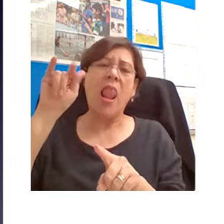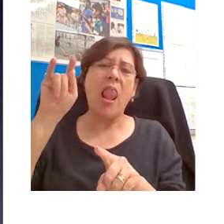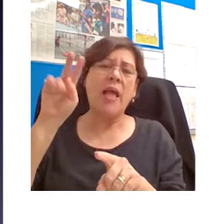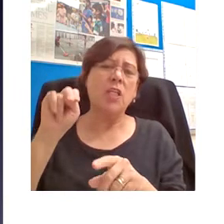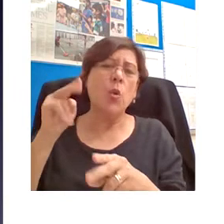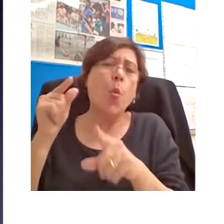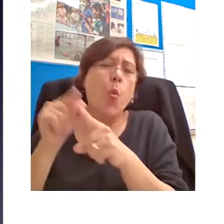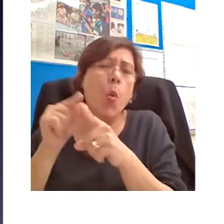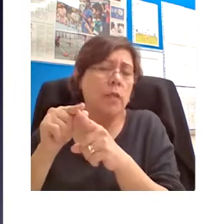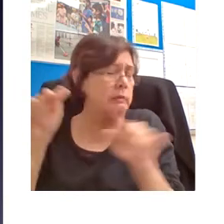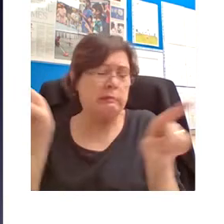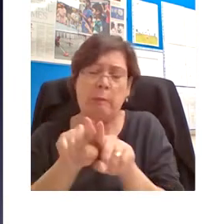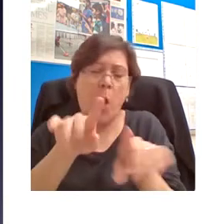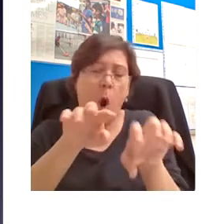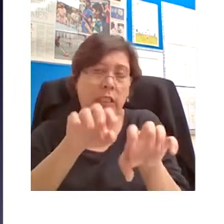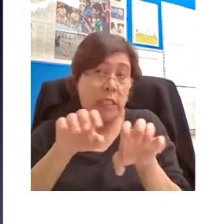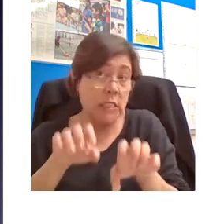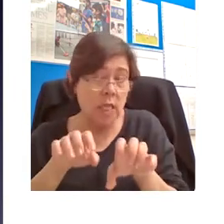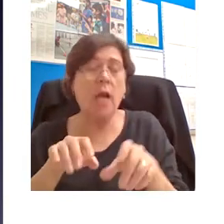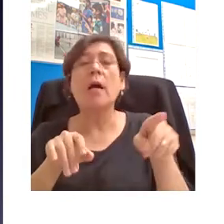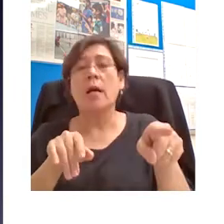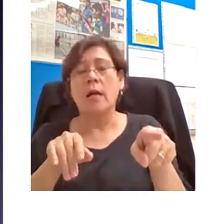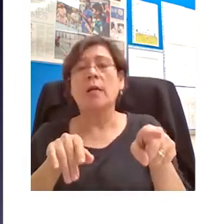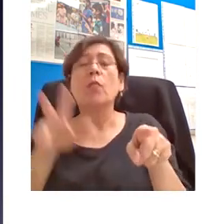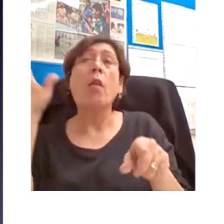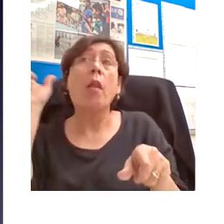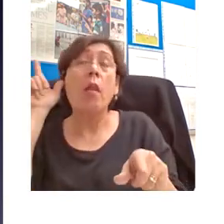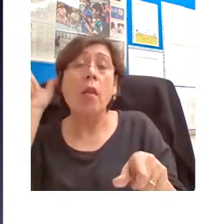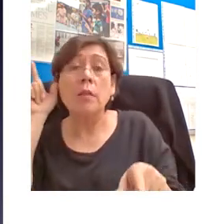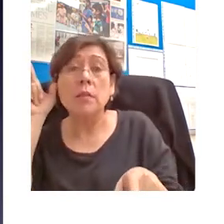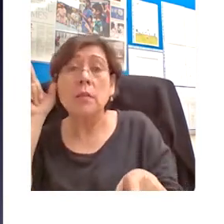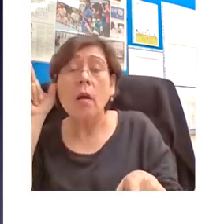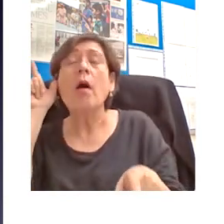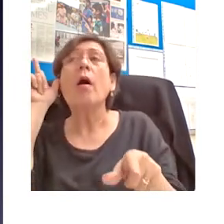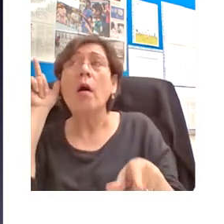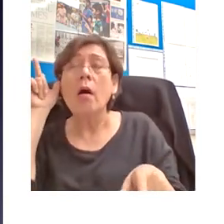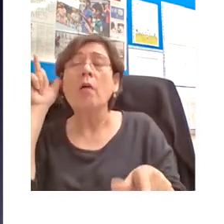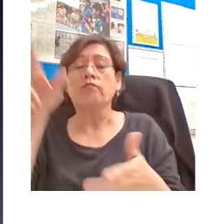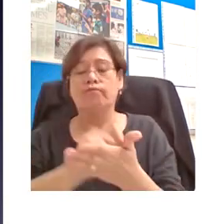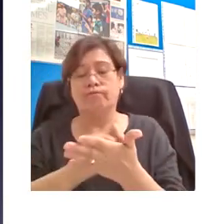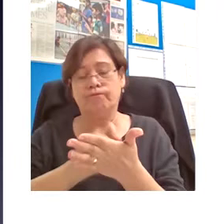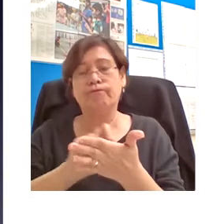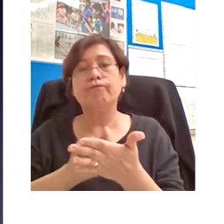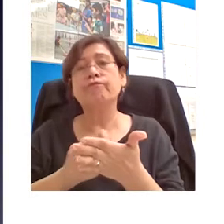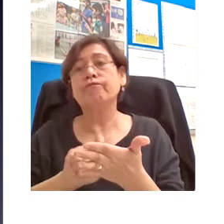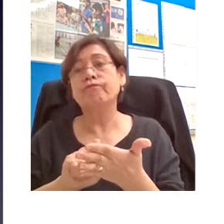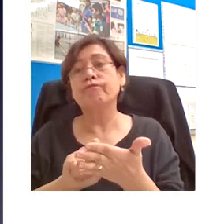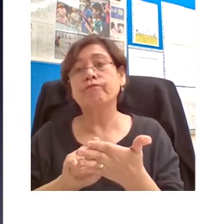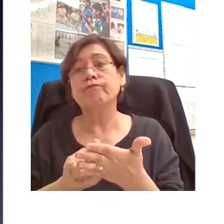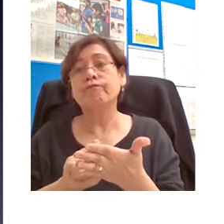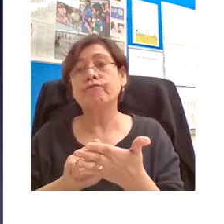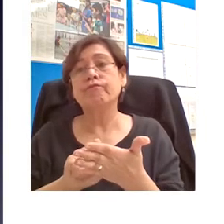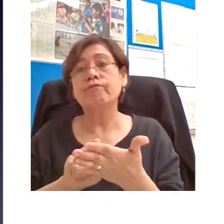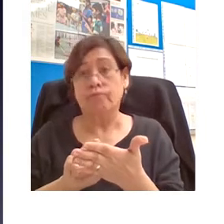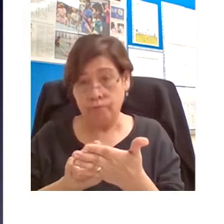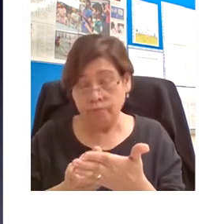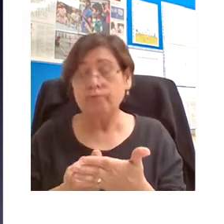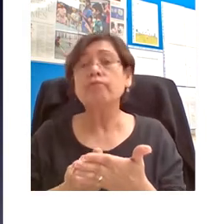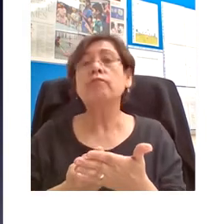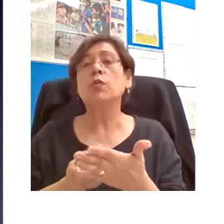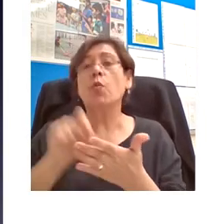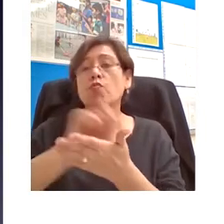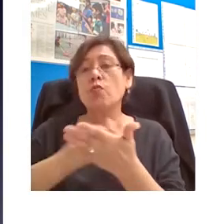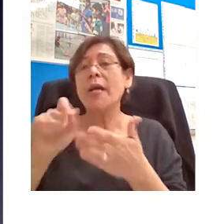listeners, listen to what he says. They write down the essence of what he's saying, thereby producing a written document,